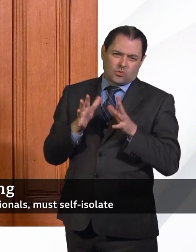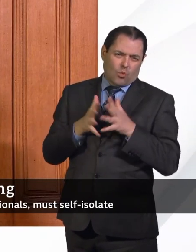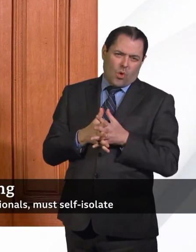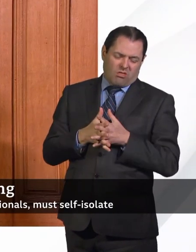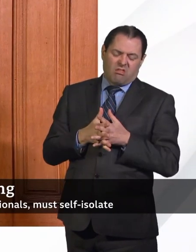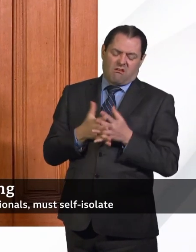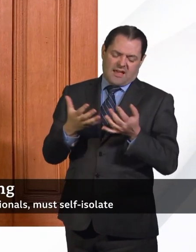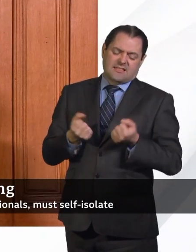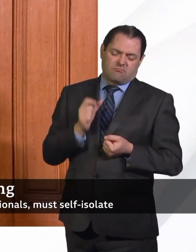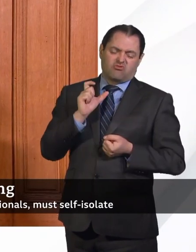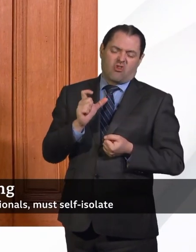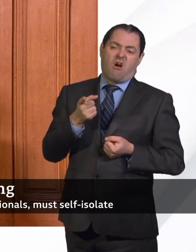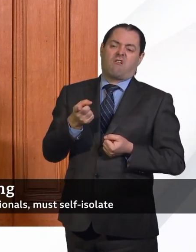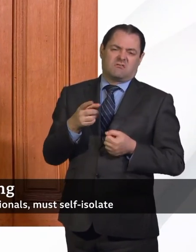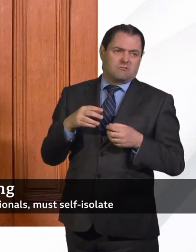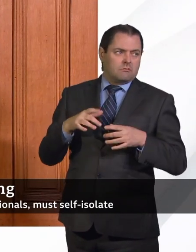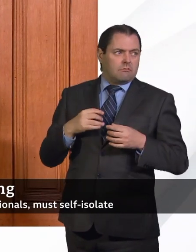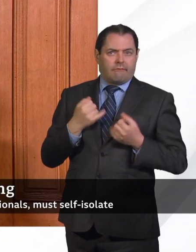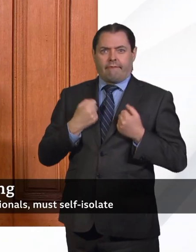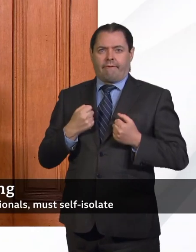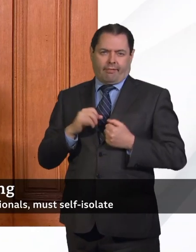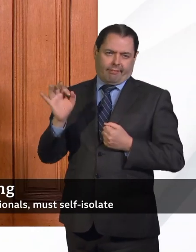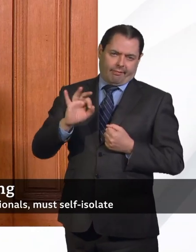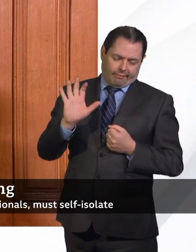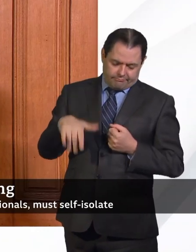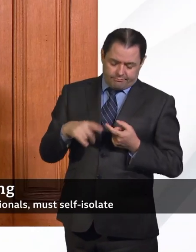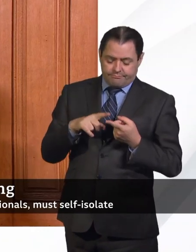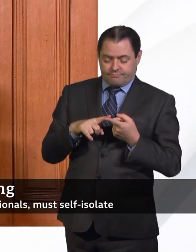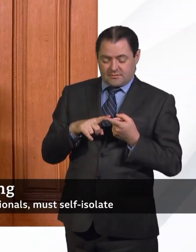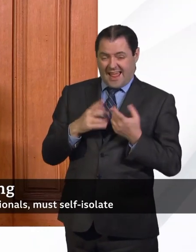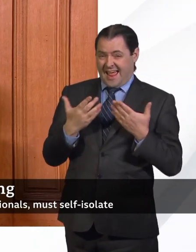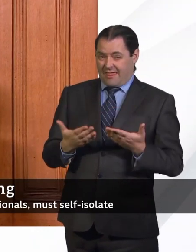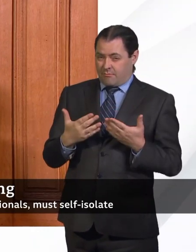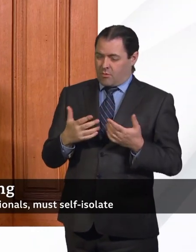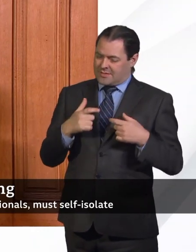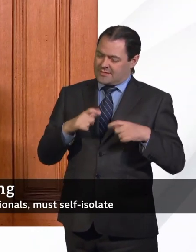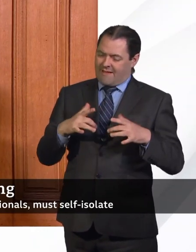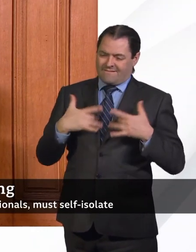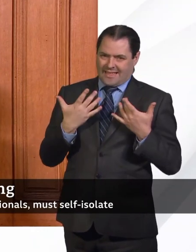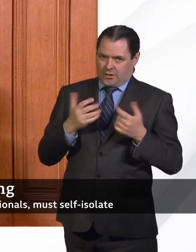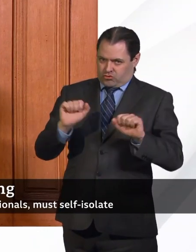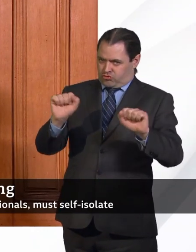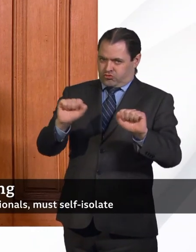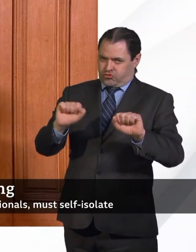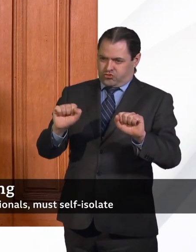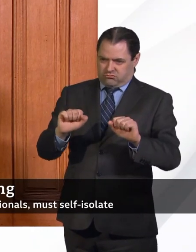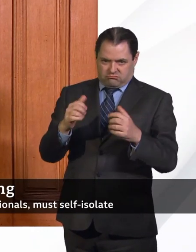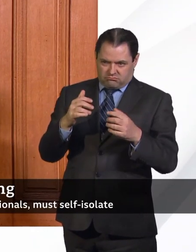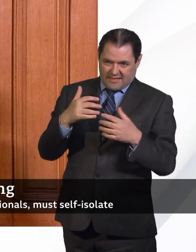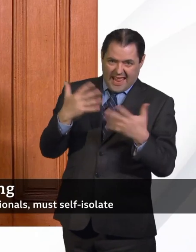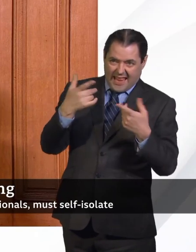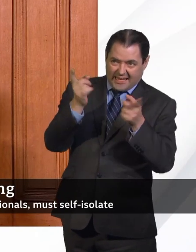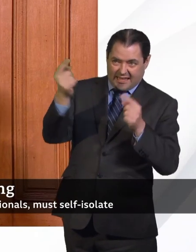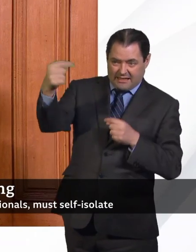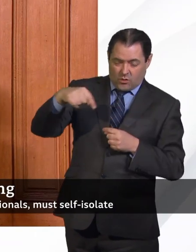chance that the chances of them becoming infectious are very low. And I think at the moment the judgment is that it's too early to say that and therefore it's